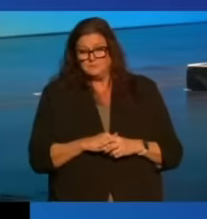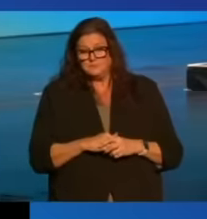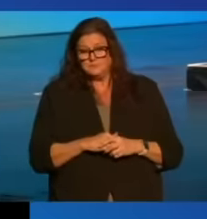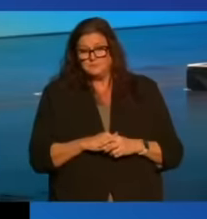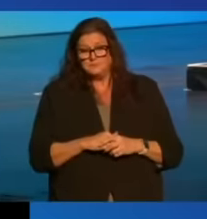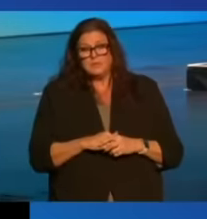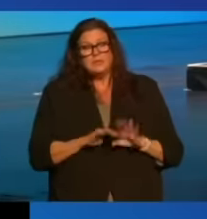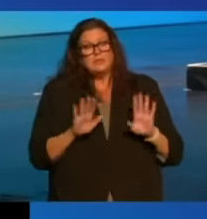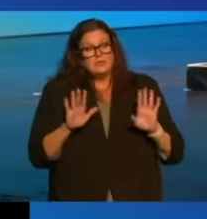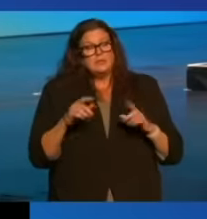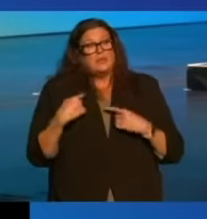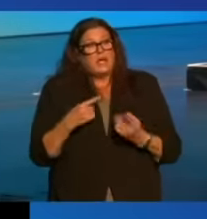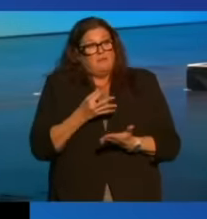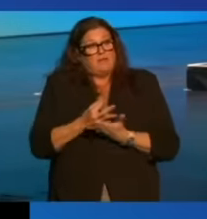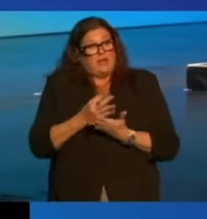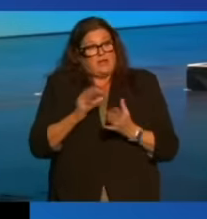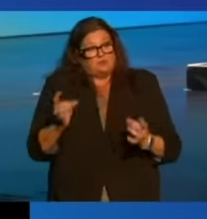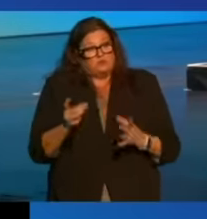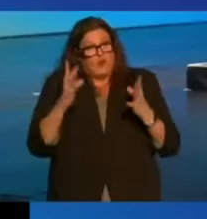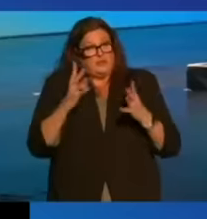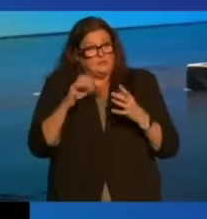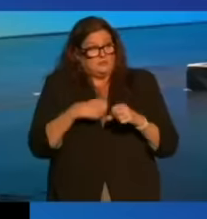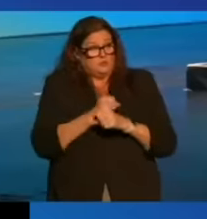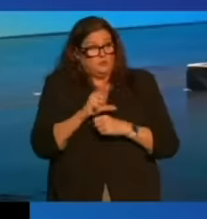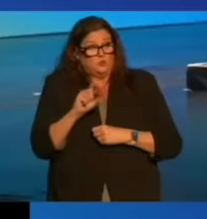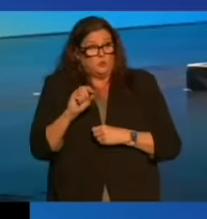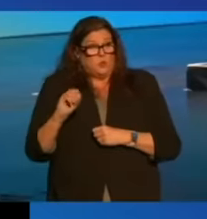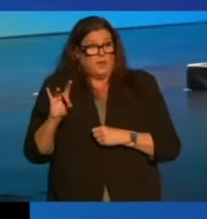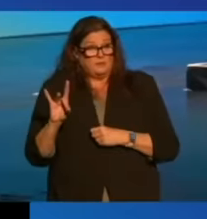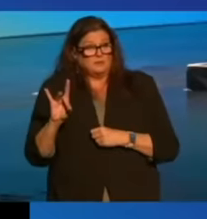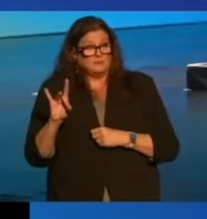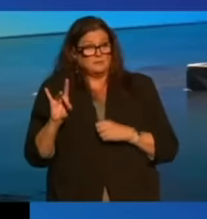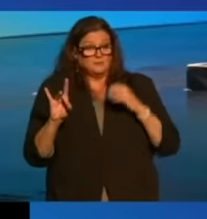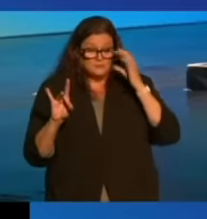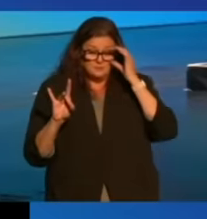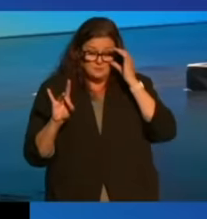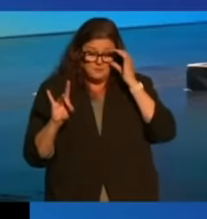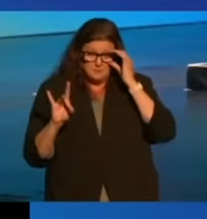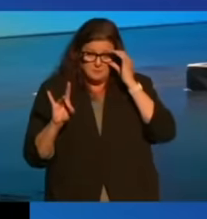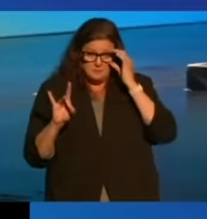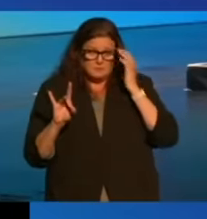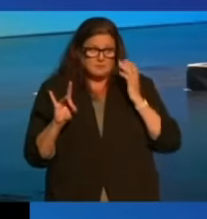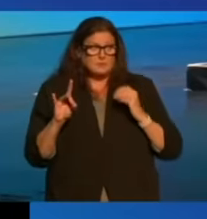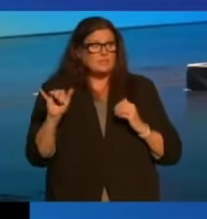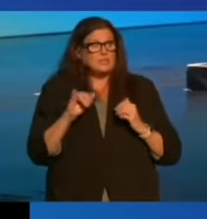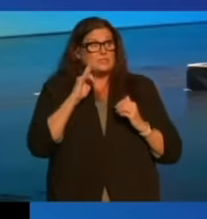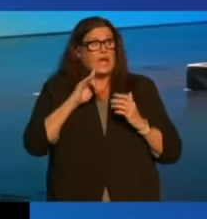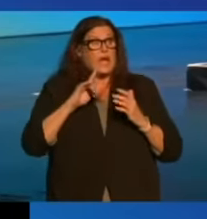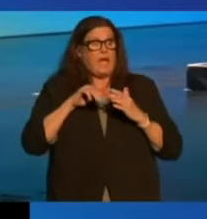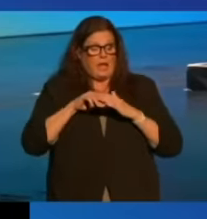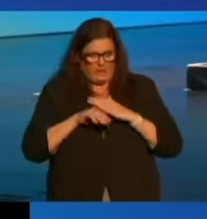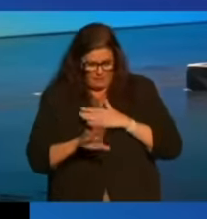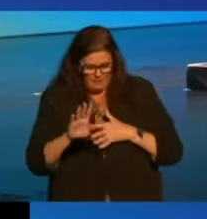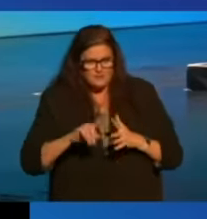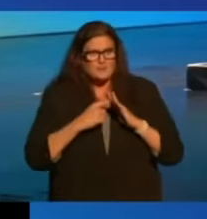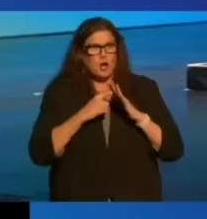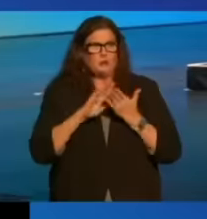And meanwhile, the financial crisis in 2008, just as I was about to become president,